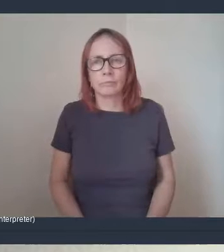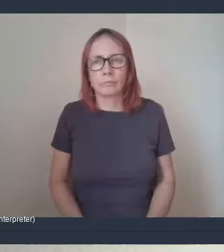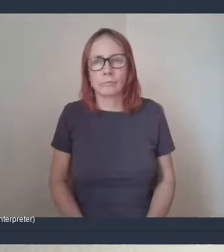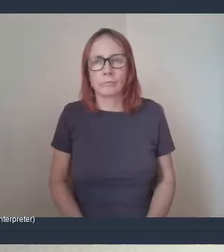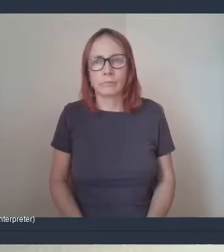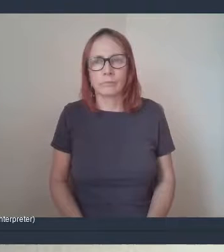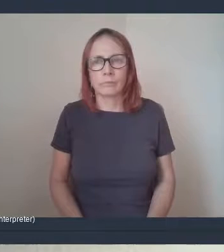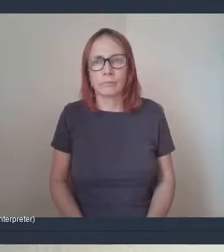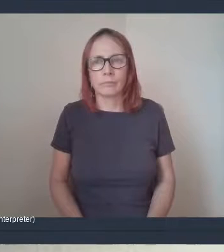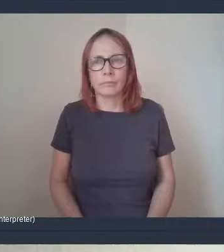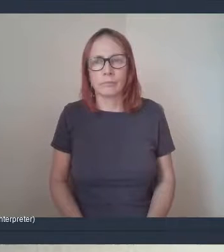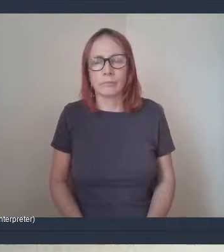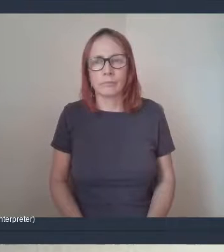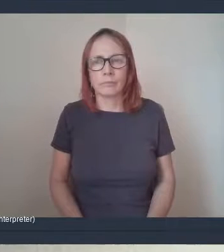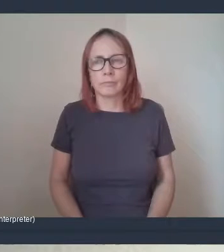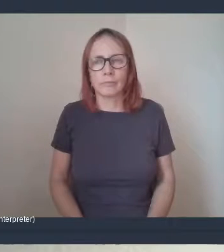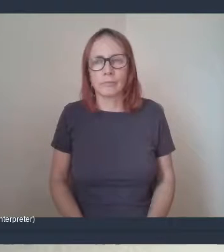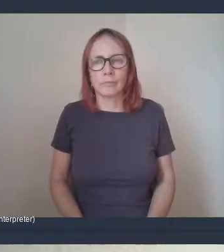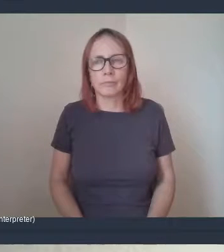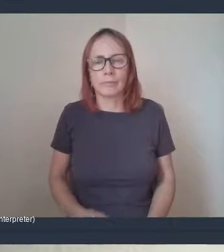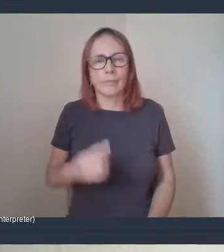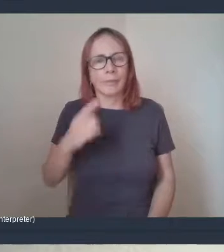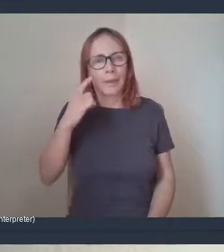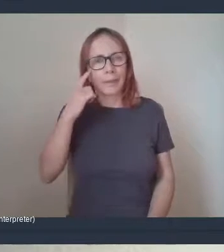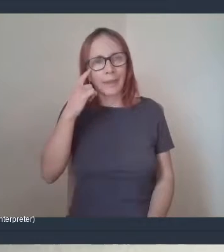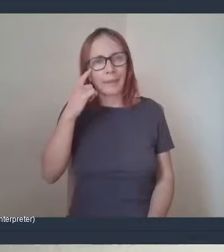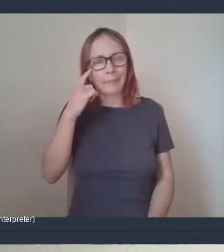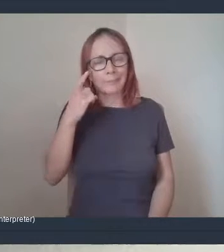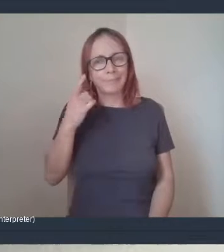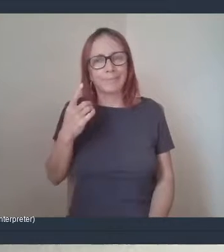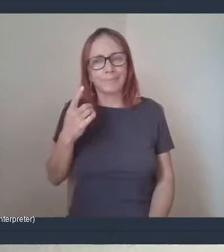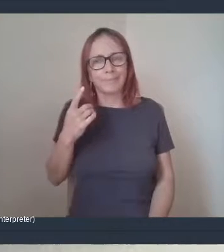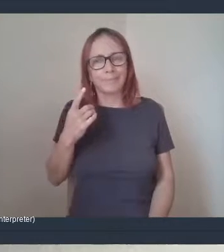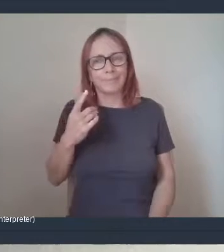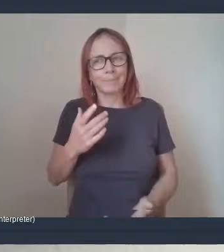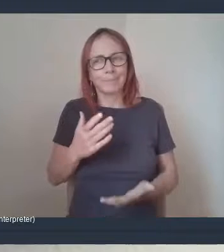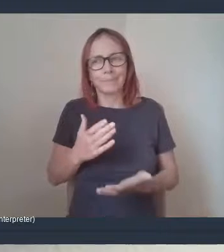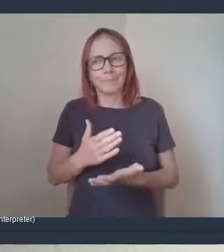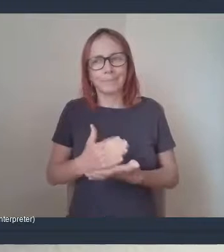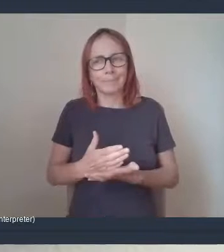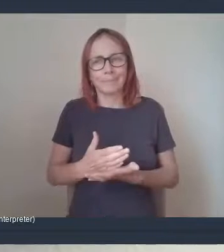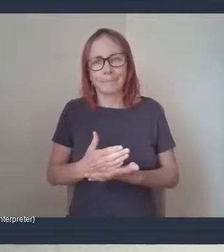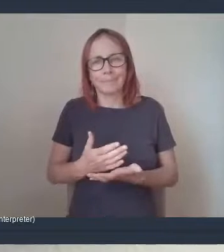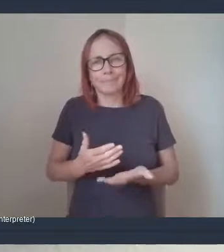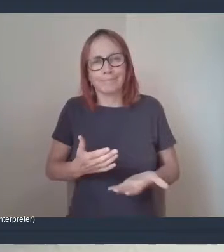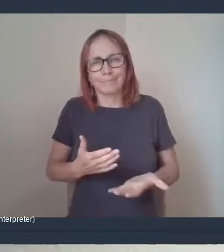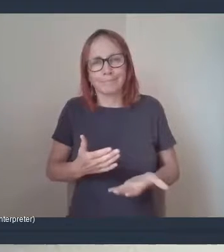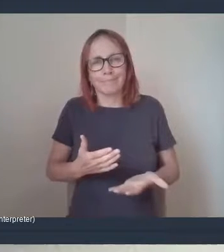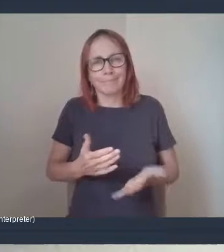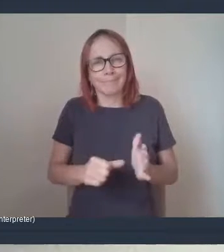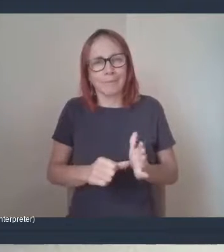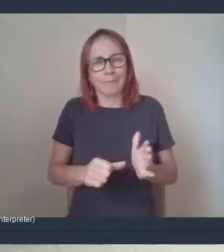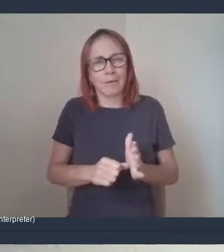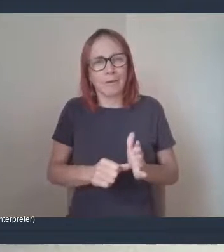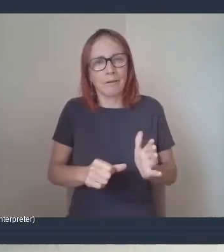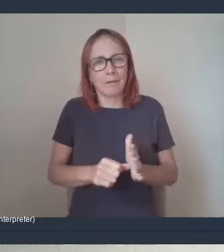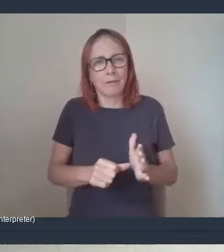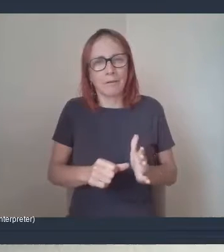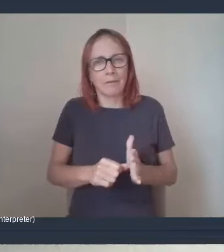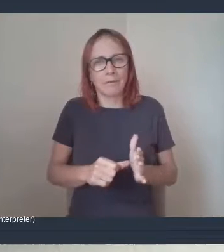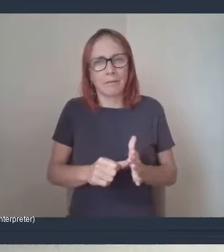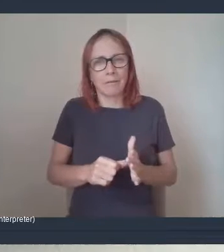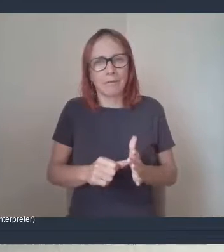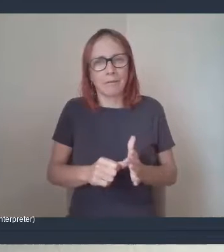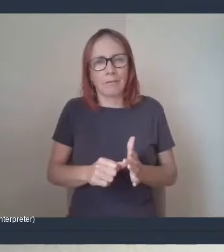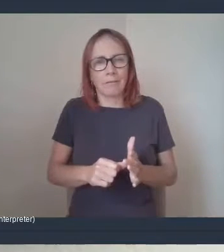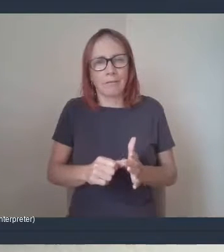I think the welfare state of it, um, just, it's quite hard. It was very hard